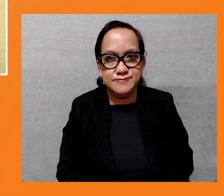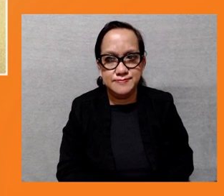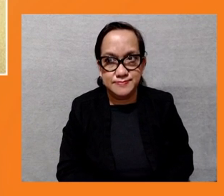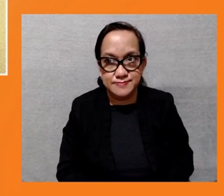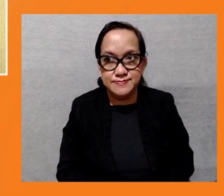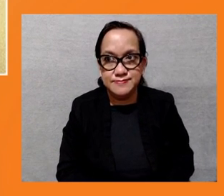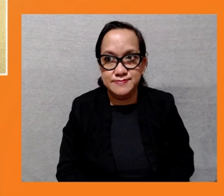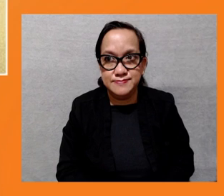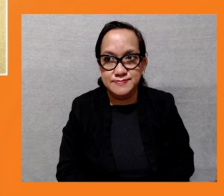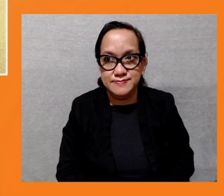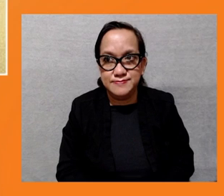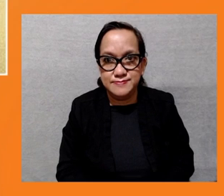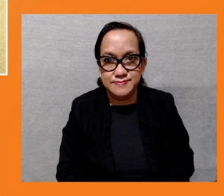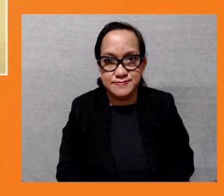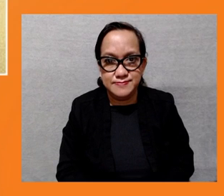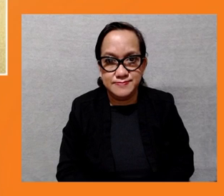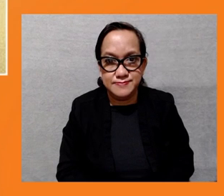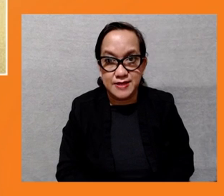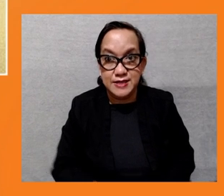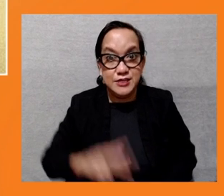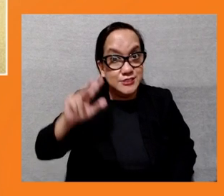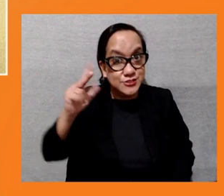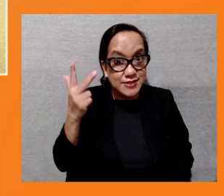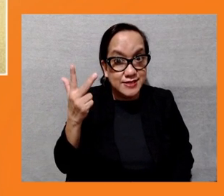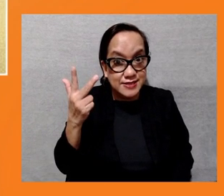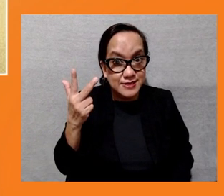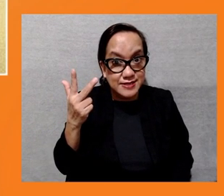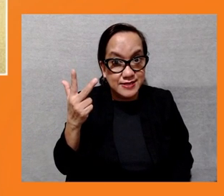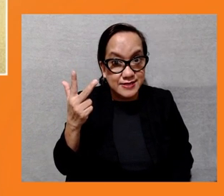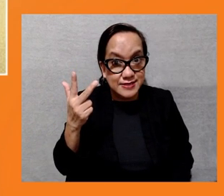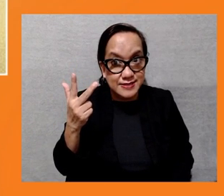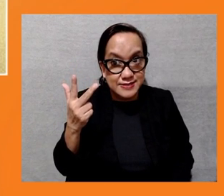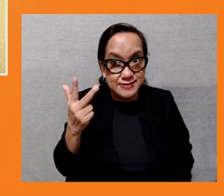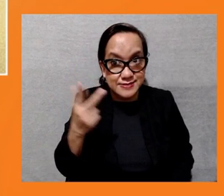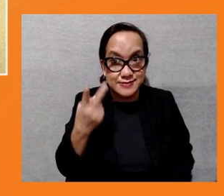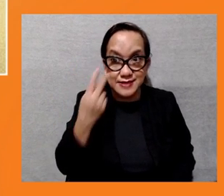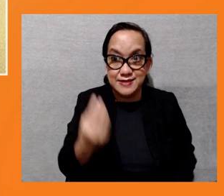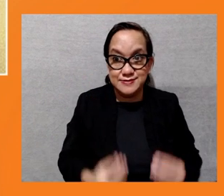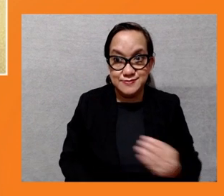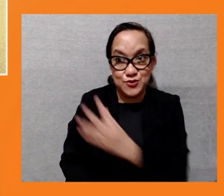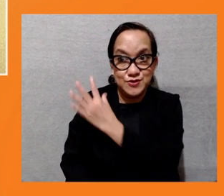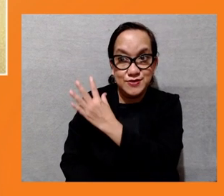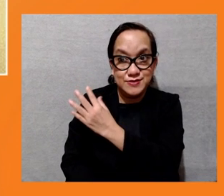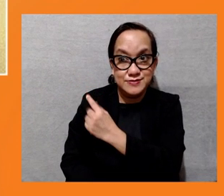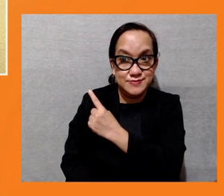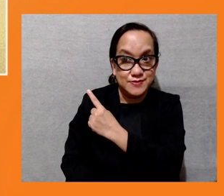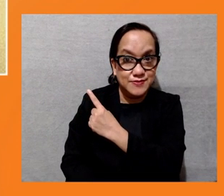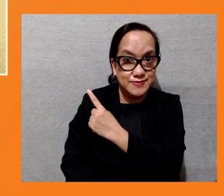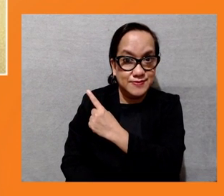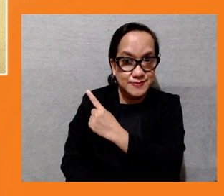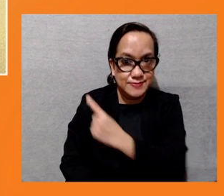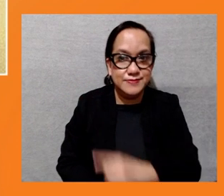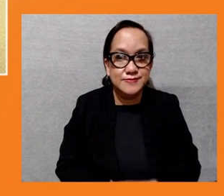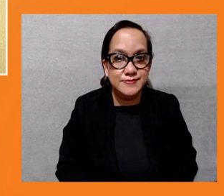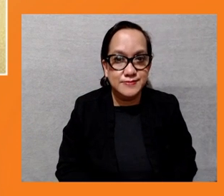My third lesson is actually the the inadequacy of the of the safeguard policies, because